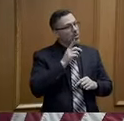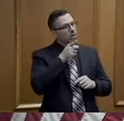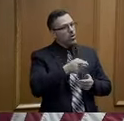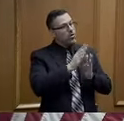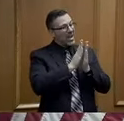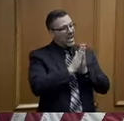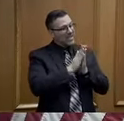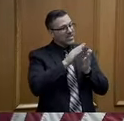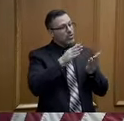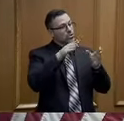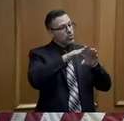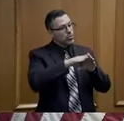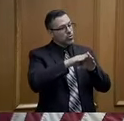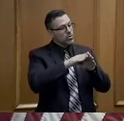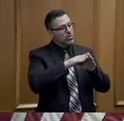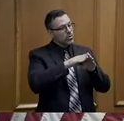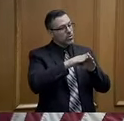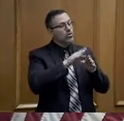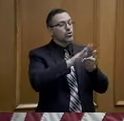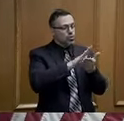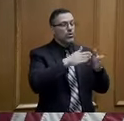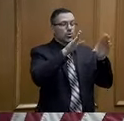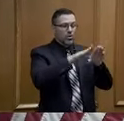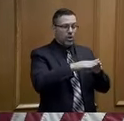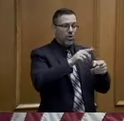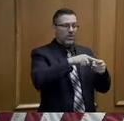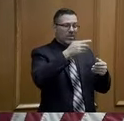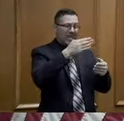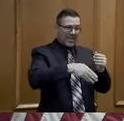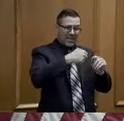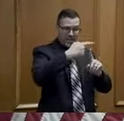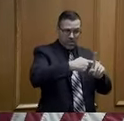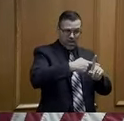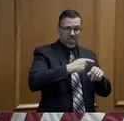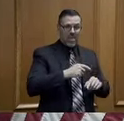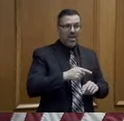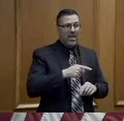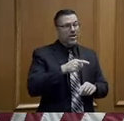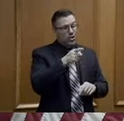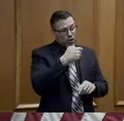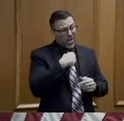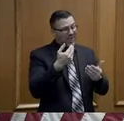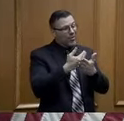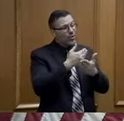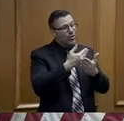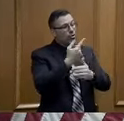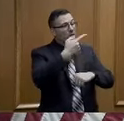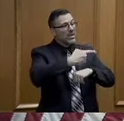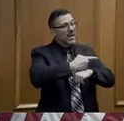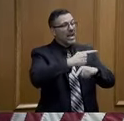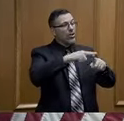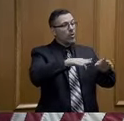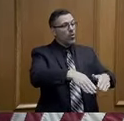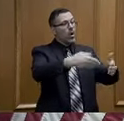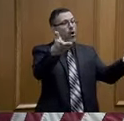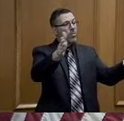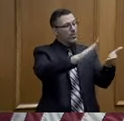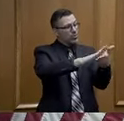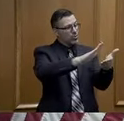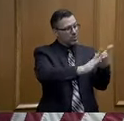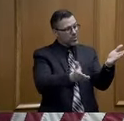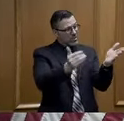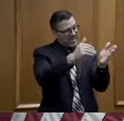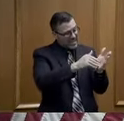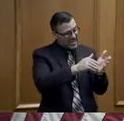end of the month will be extended as well. Is there a new date for reopening? again, given the continued spread,